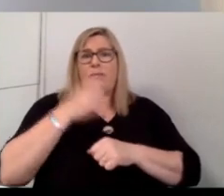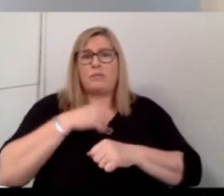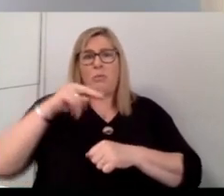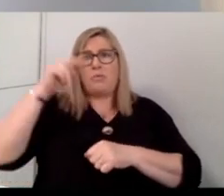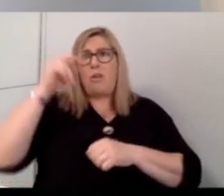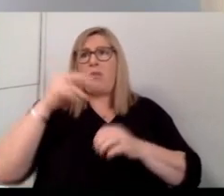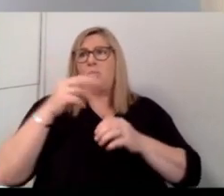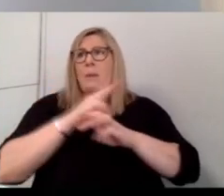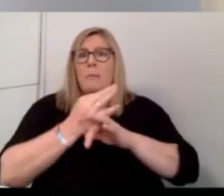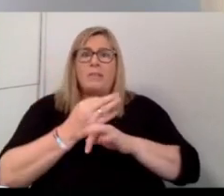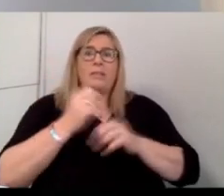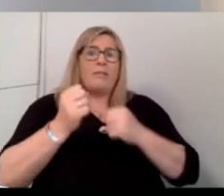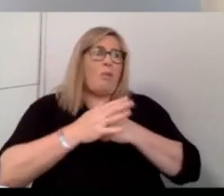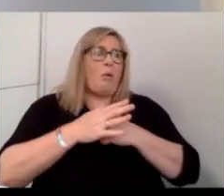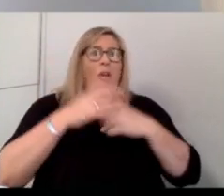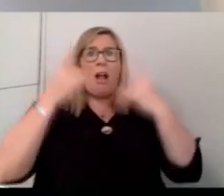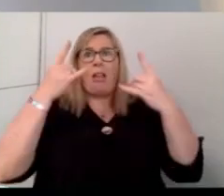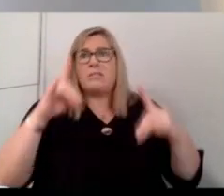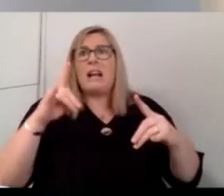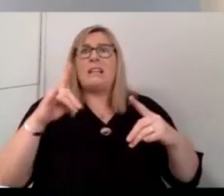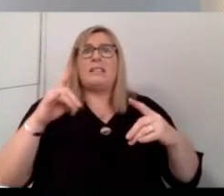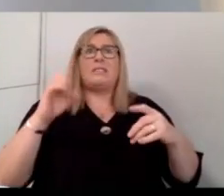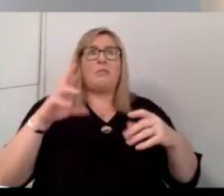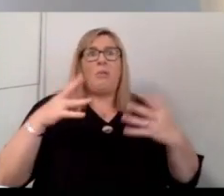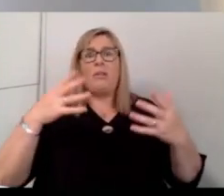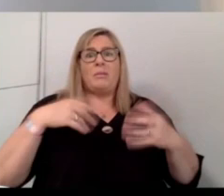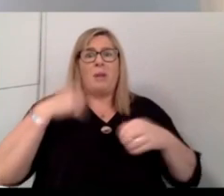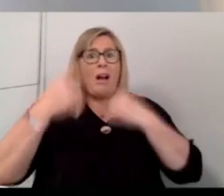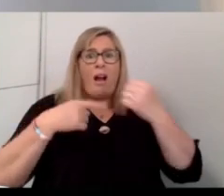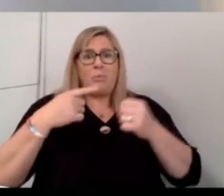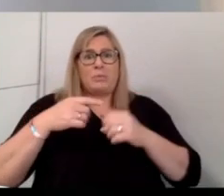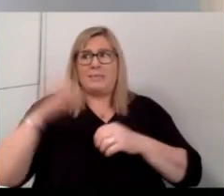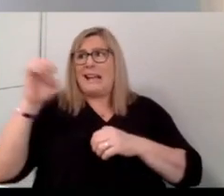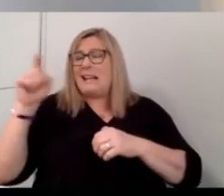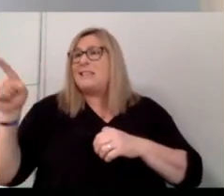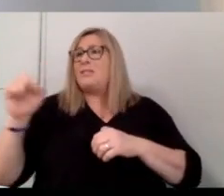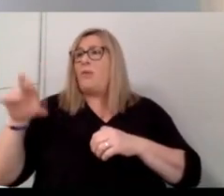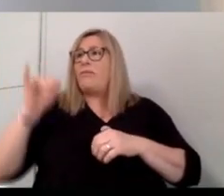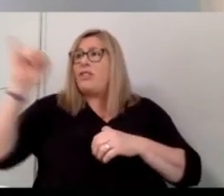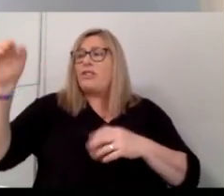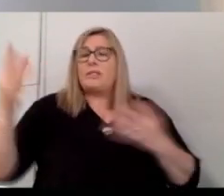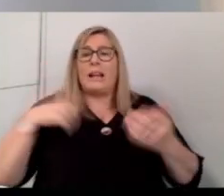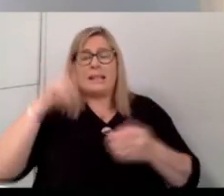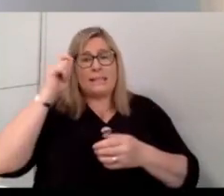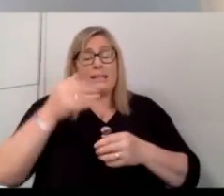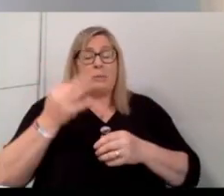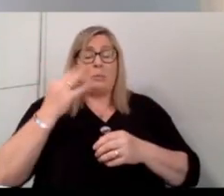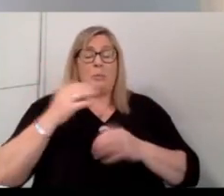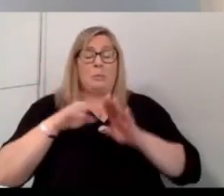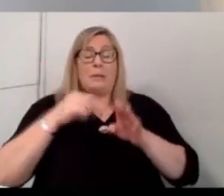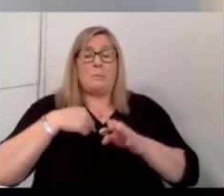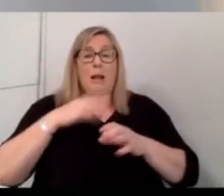holidays, staycation. It was always we'd go to mainland Britain. And I think even with my company, like we